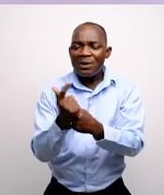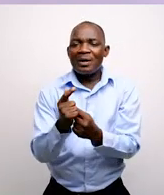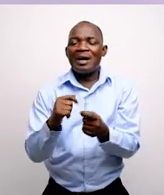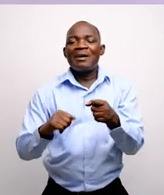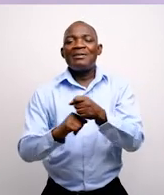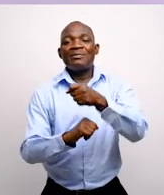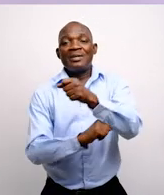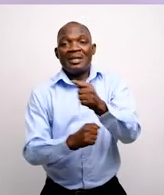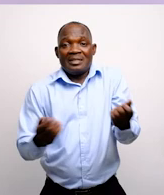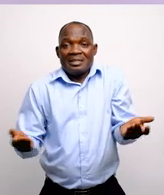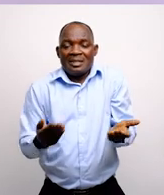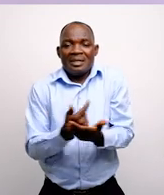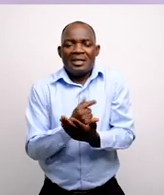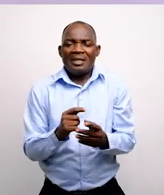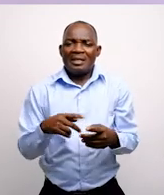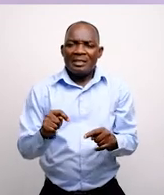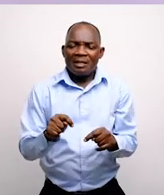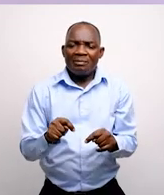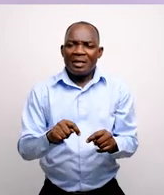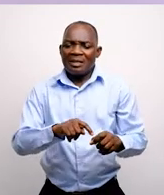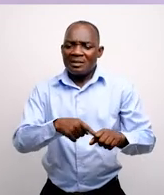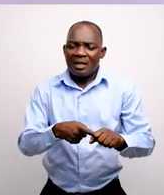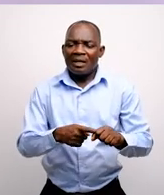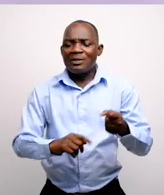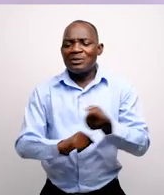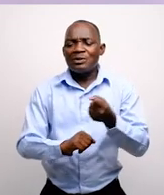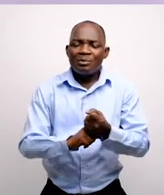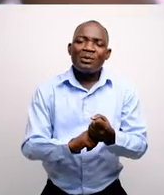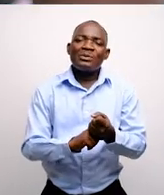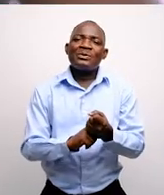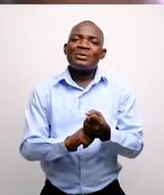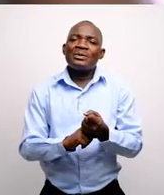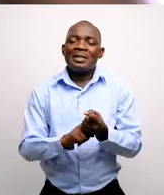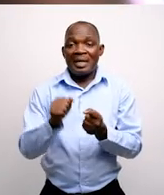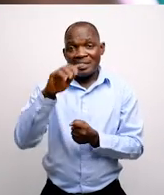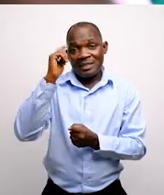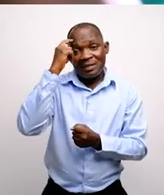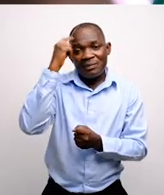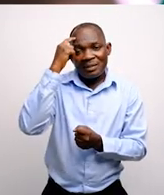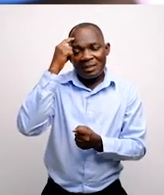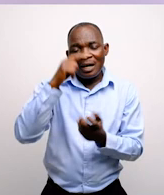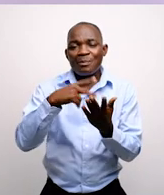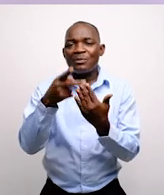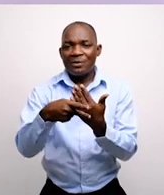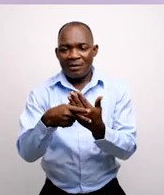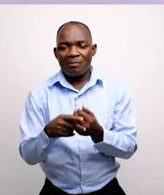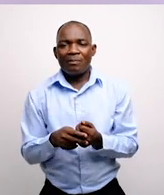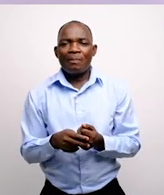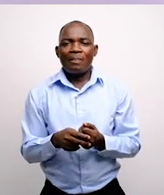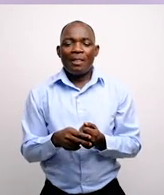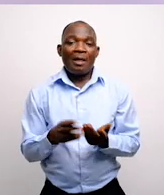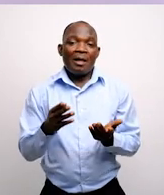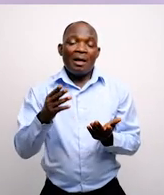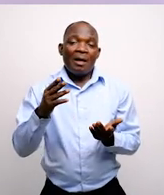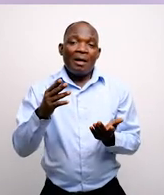foundation, had taken up in supporting the government program